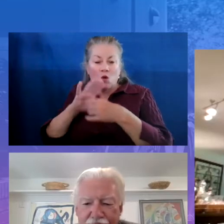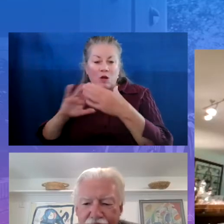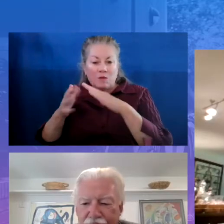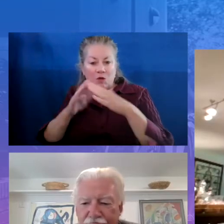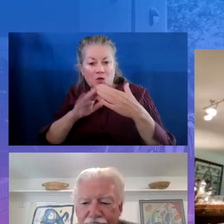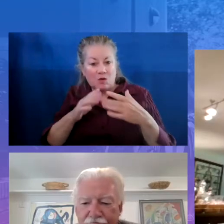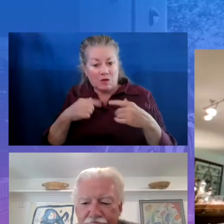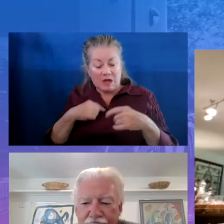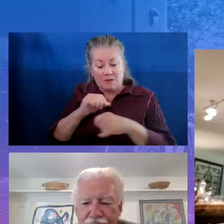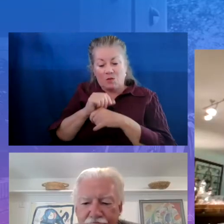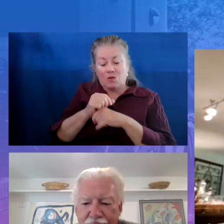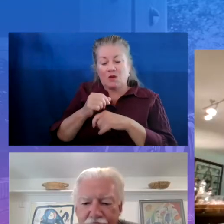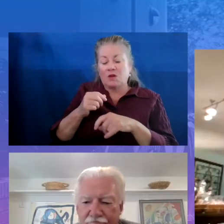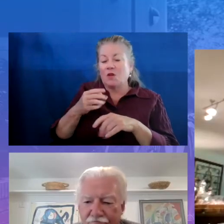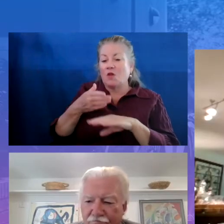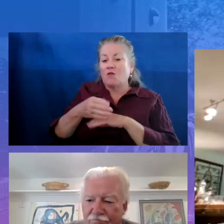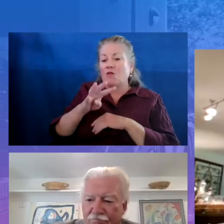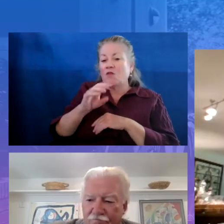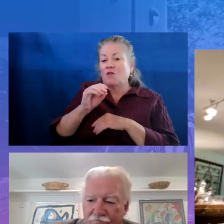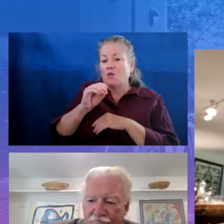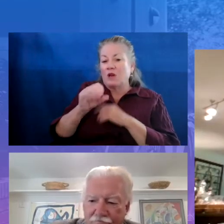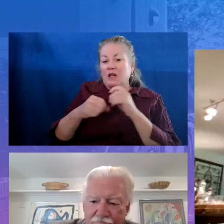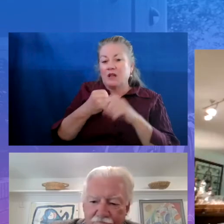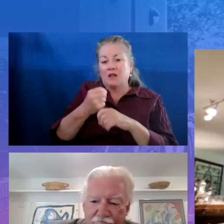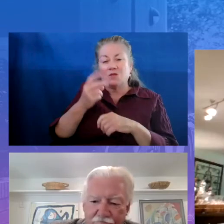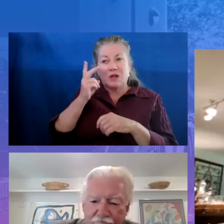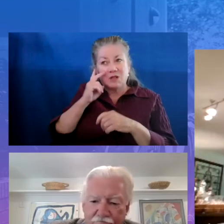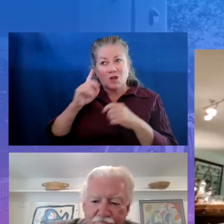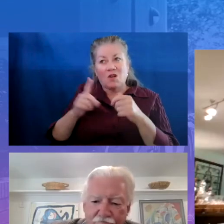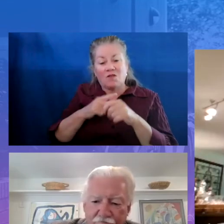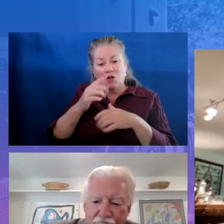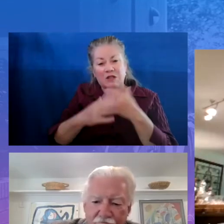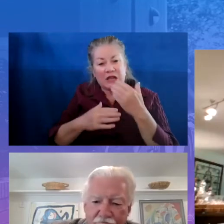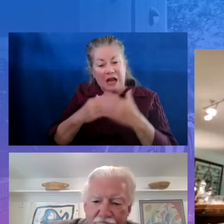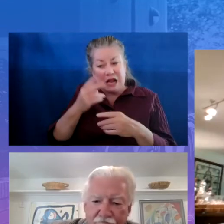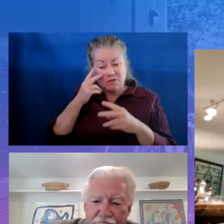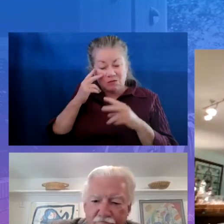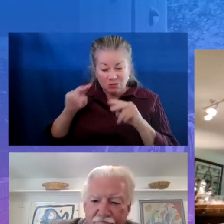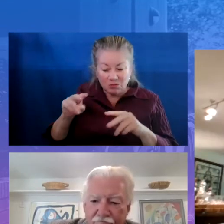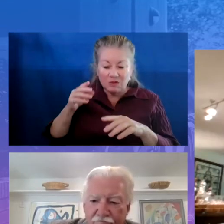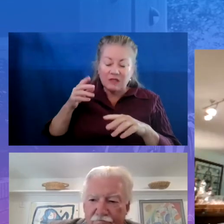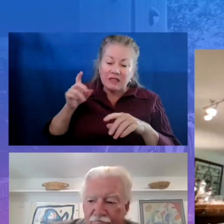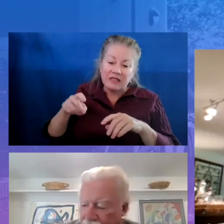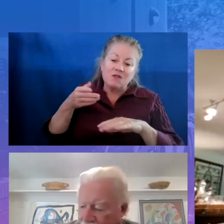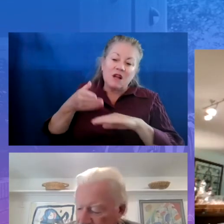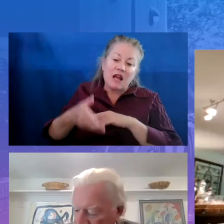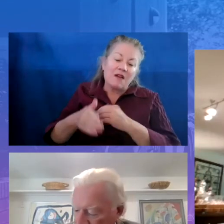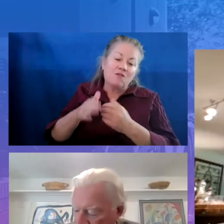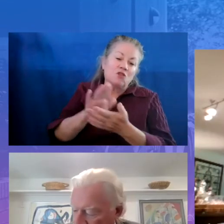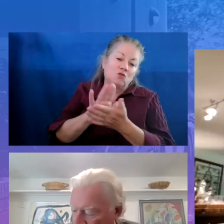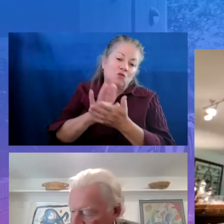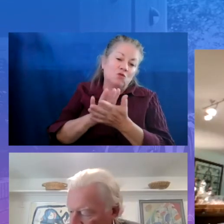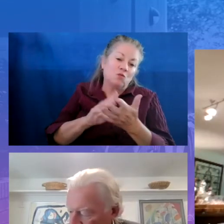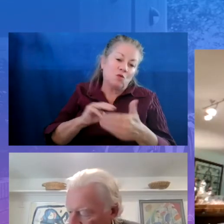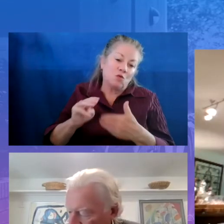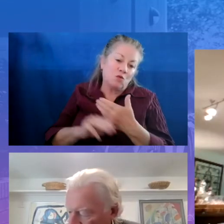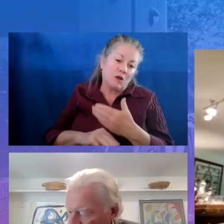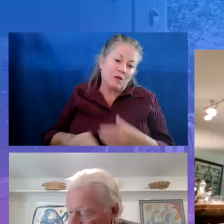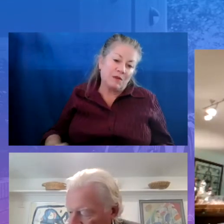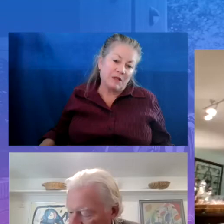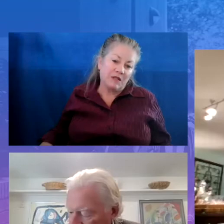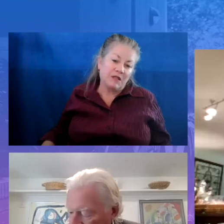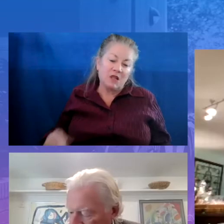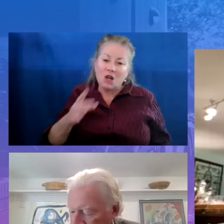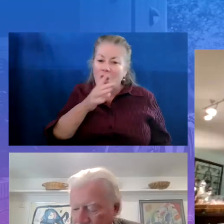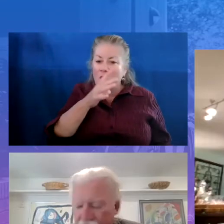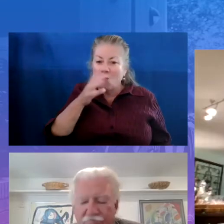districts where I saw firsthand the need for after-school programming. Rural school districts don't have the money